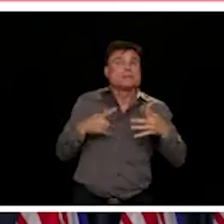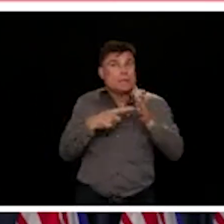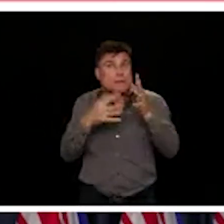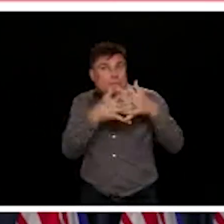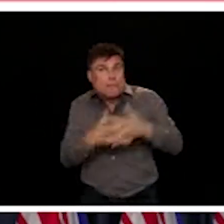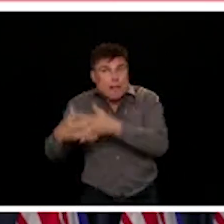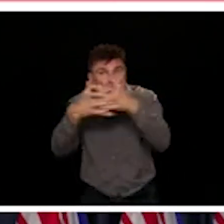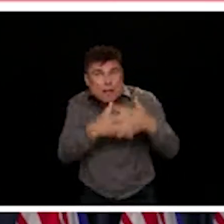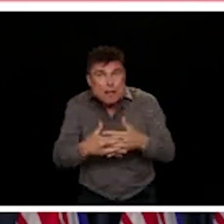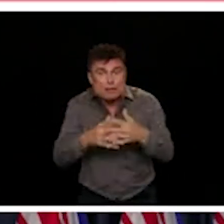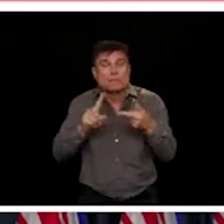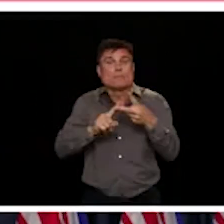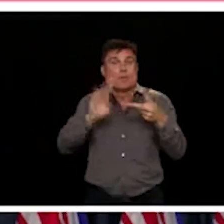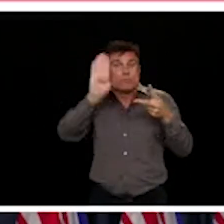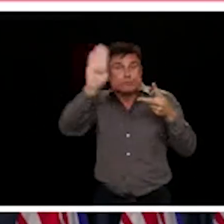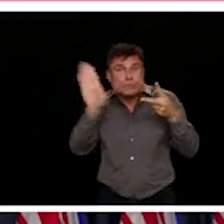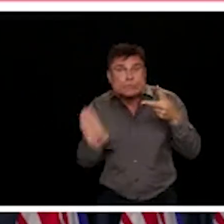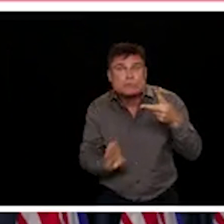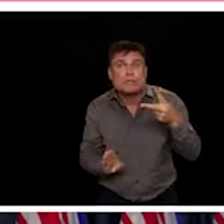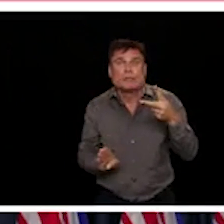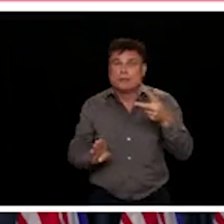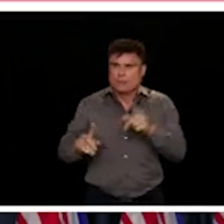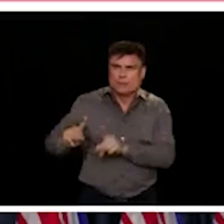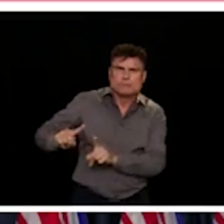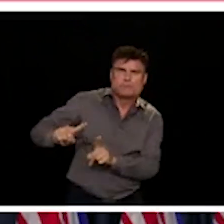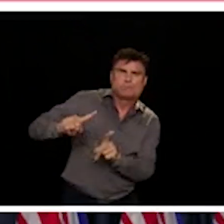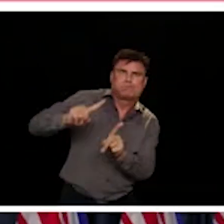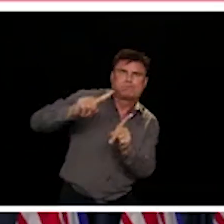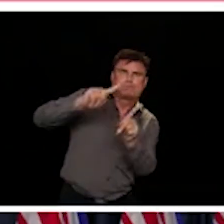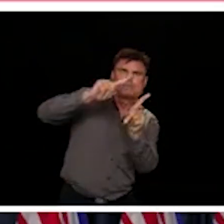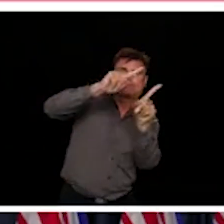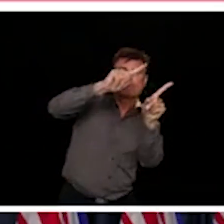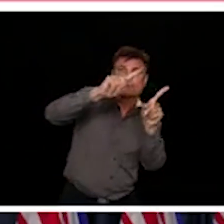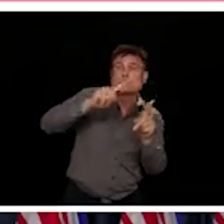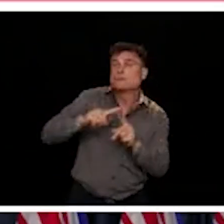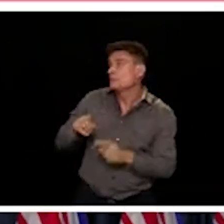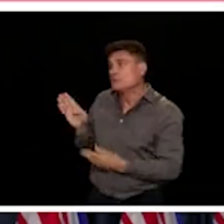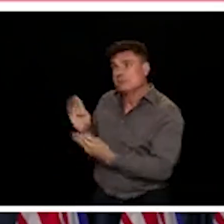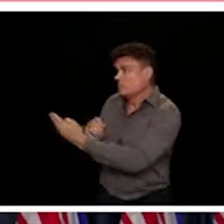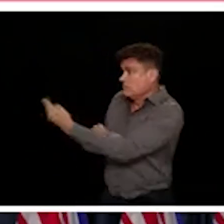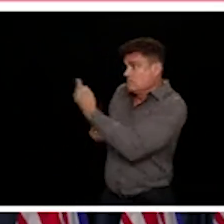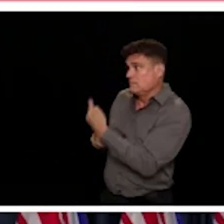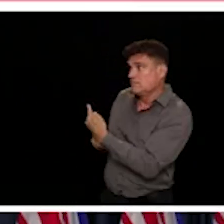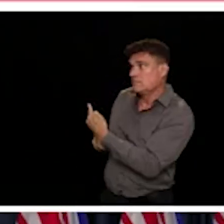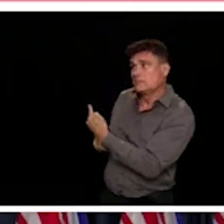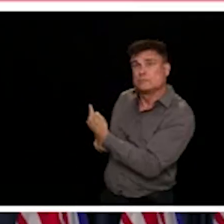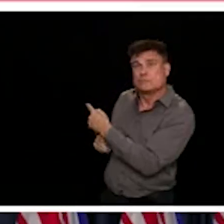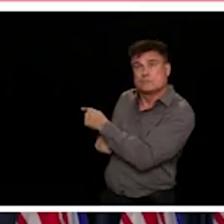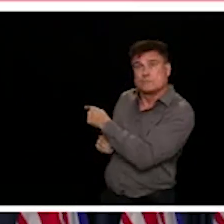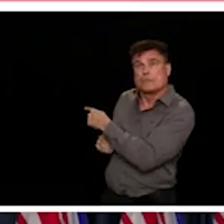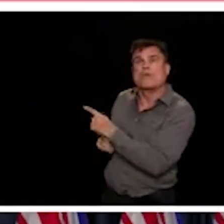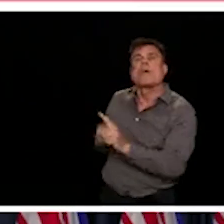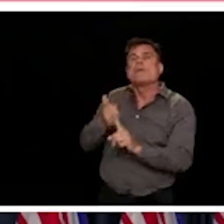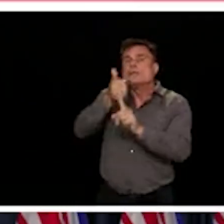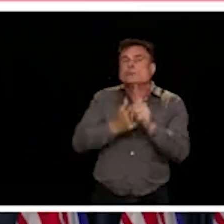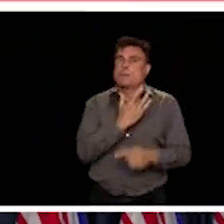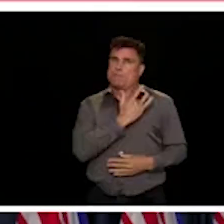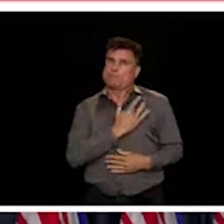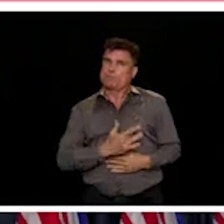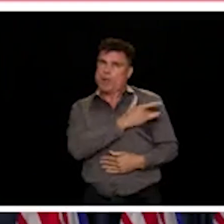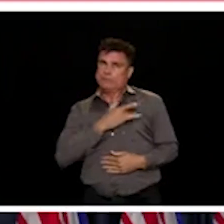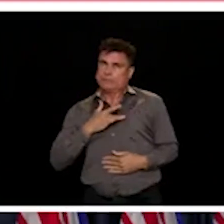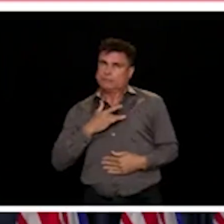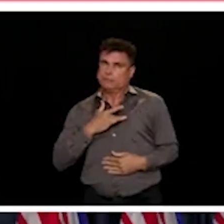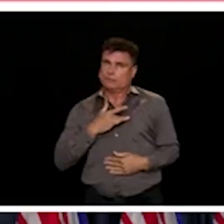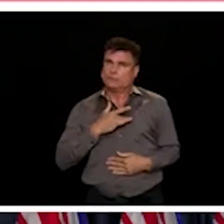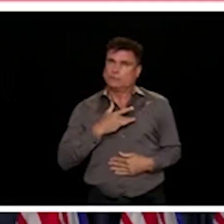increasing. On the right-hand side, it compares us to other provinces in Canada. And we can see that we remain low,